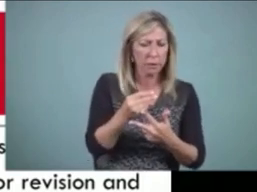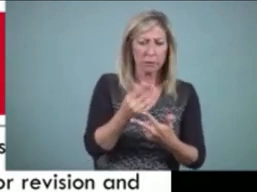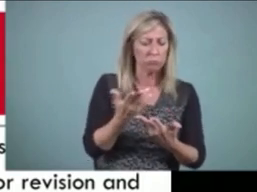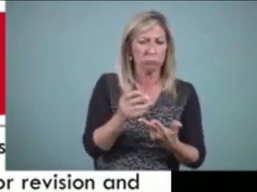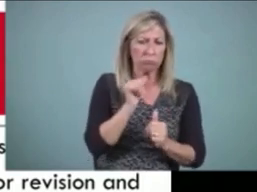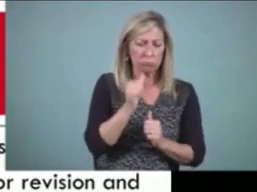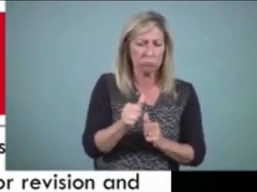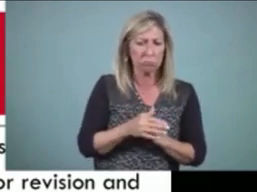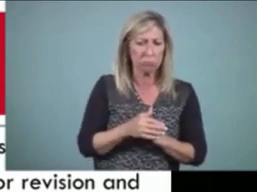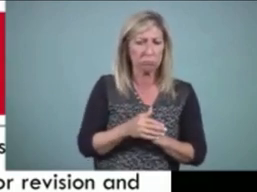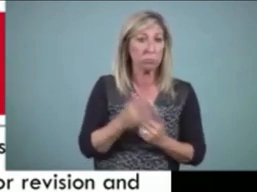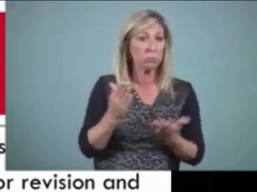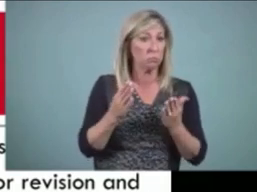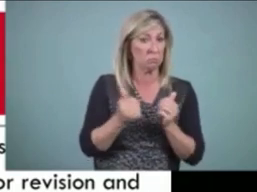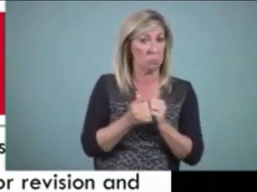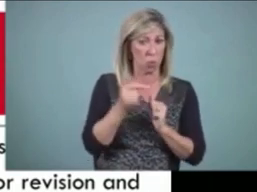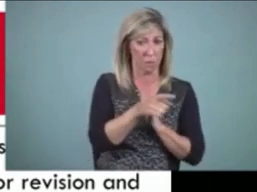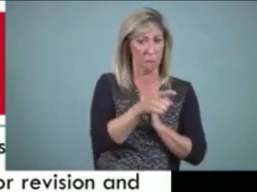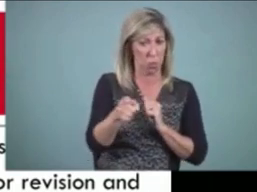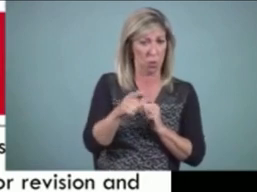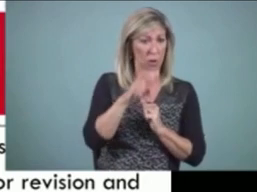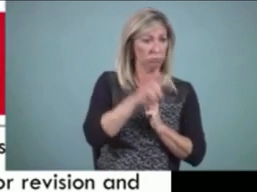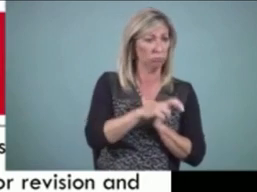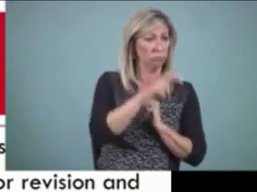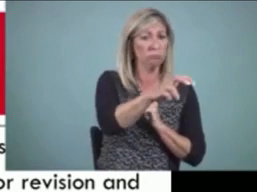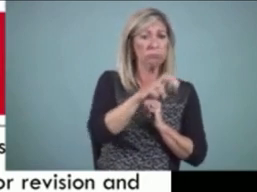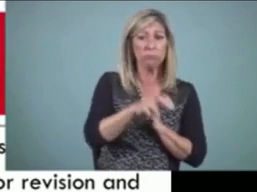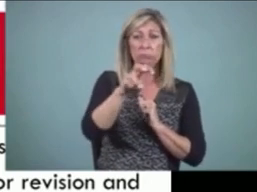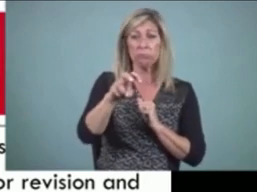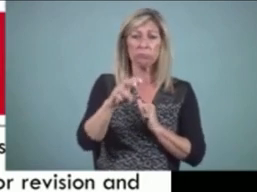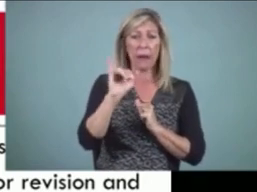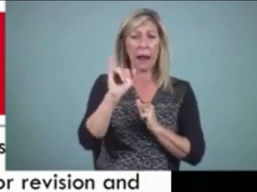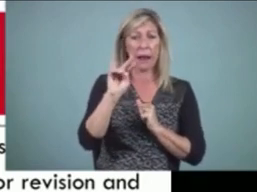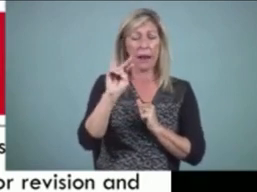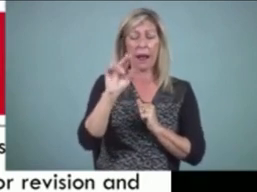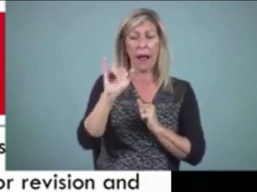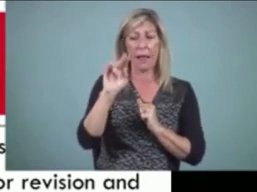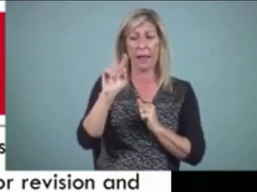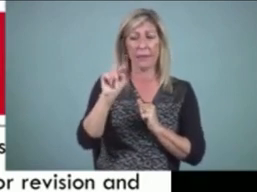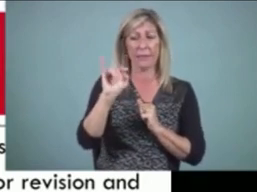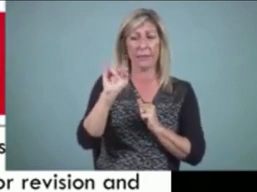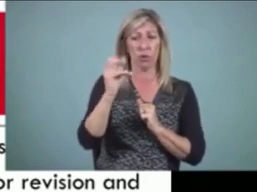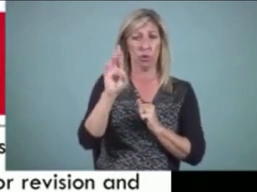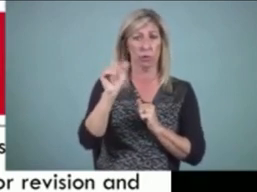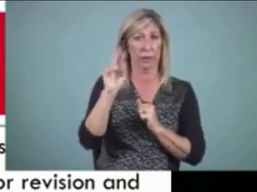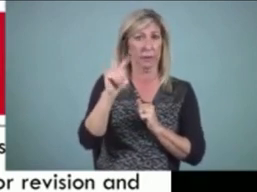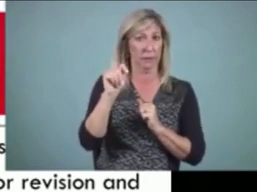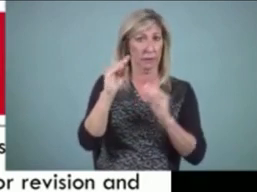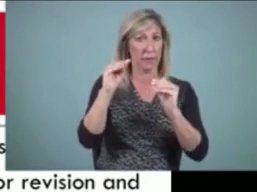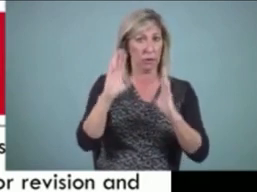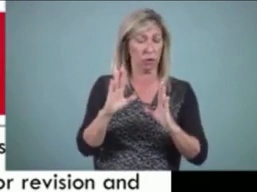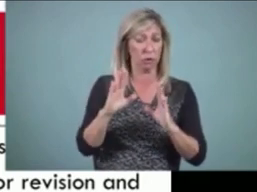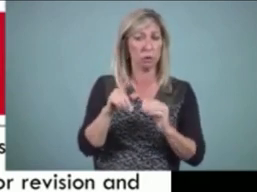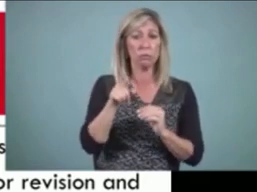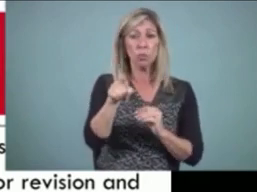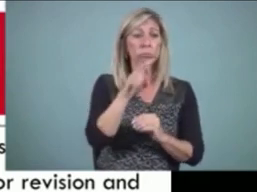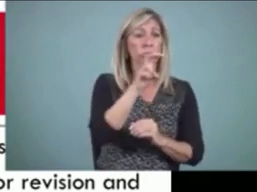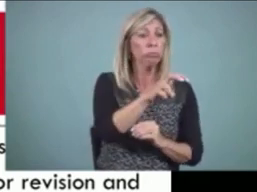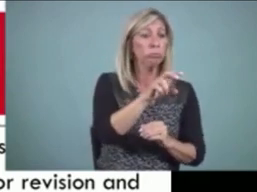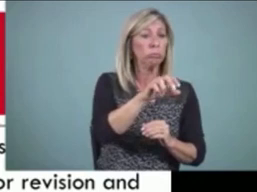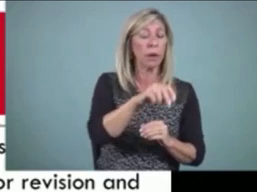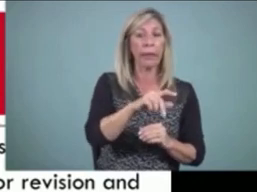individually or with a group or across a range of ages or settings, writer's workshop can be implemented.